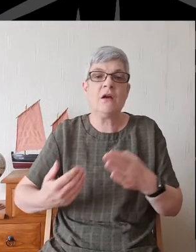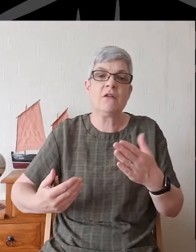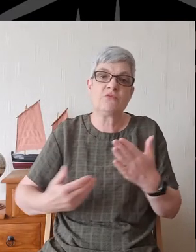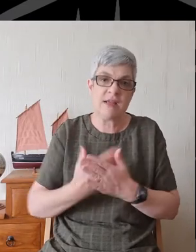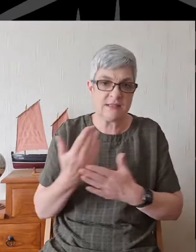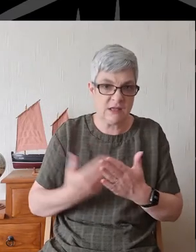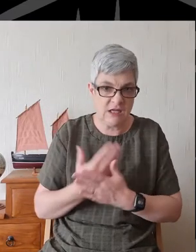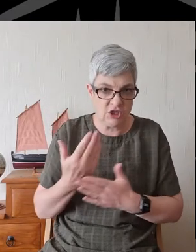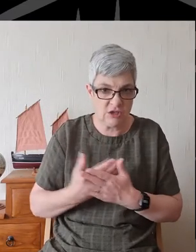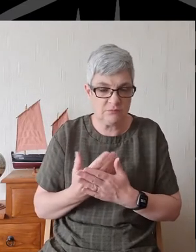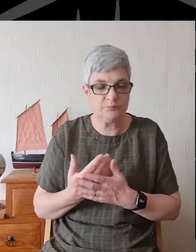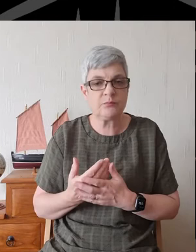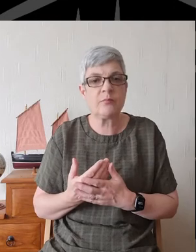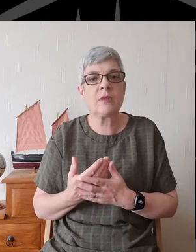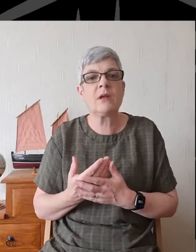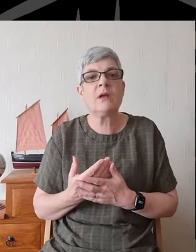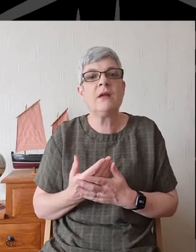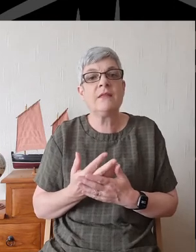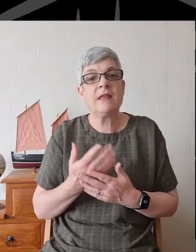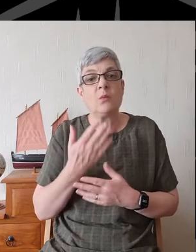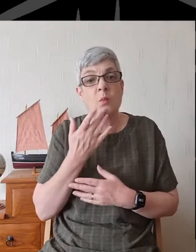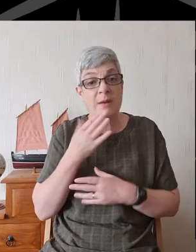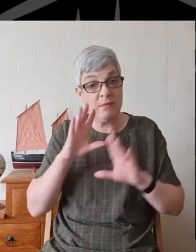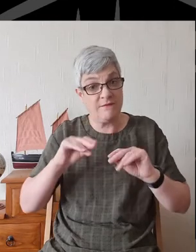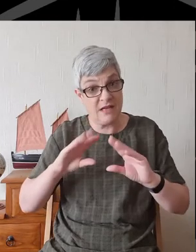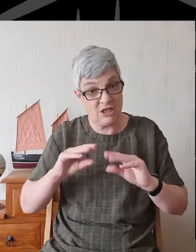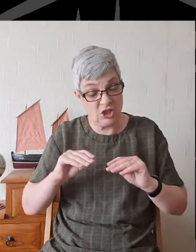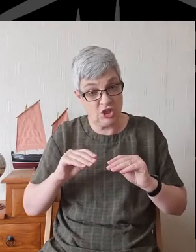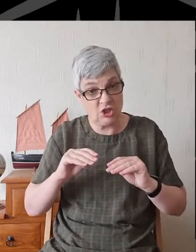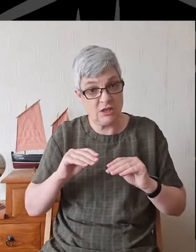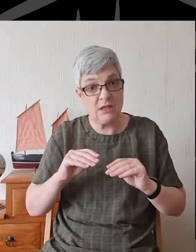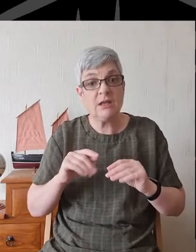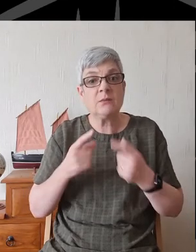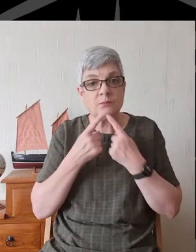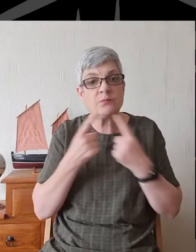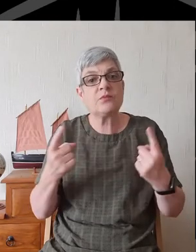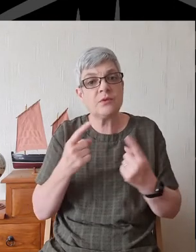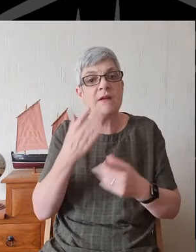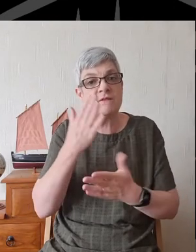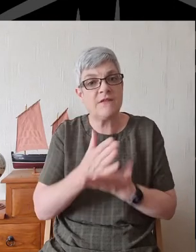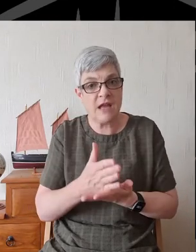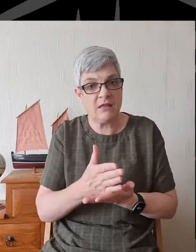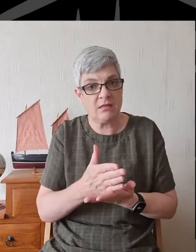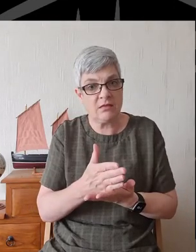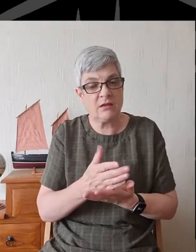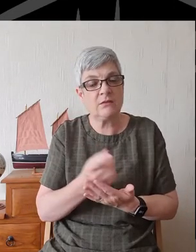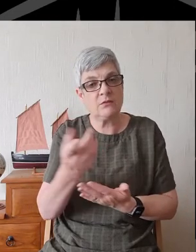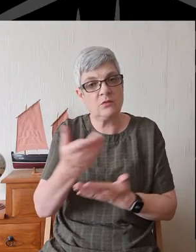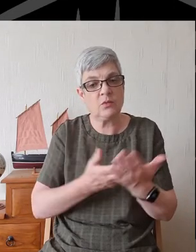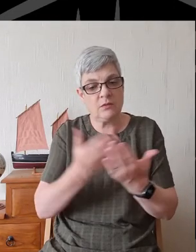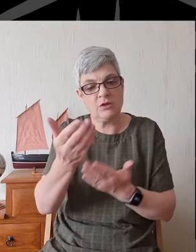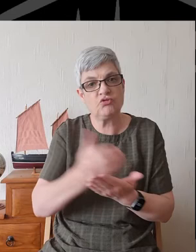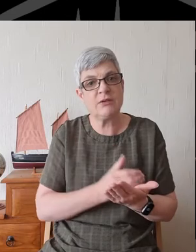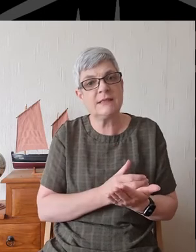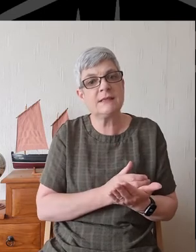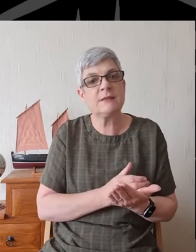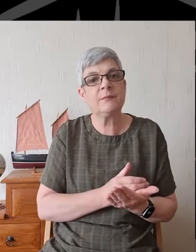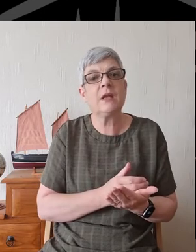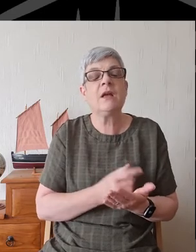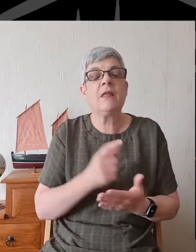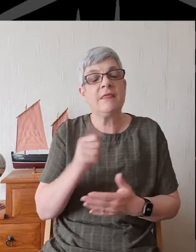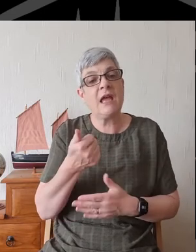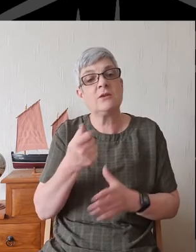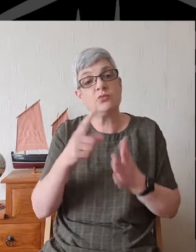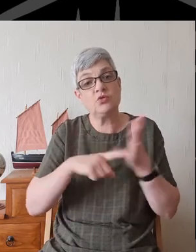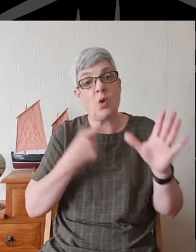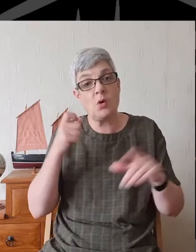Lord. After we've sung this hymn, we'll confess our faith together in the words of the Apostles' Creed. and John Collard